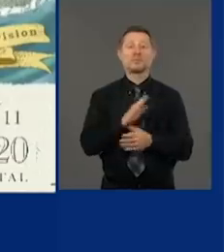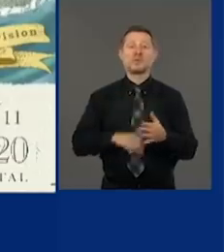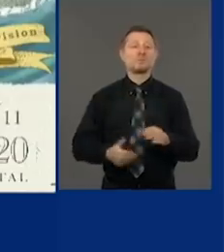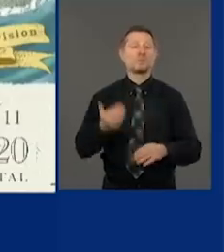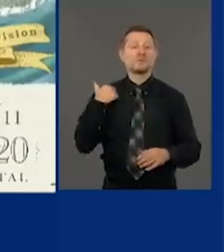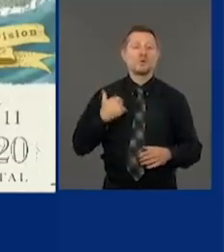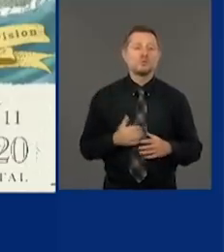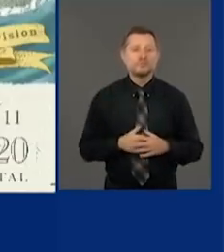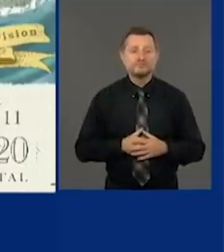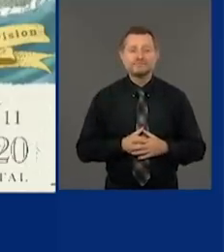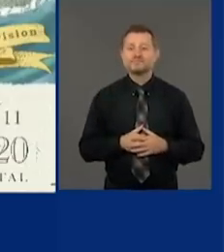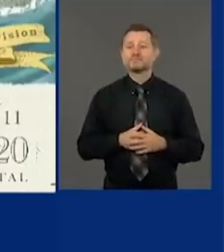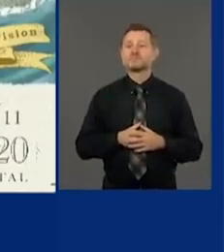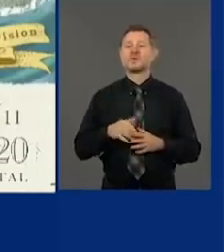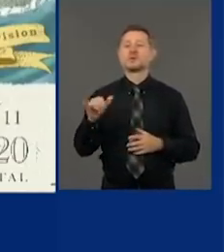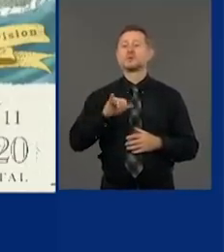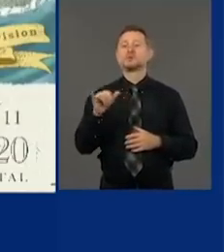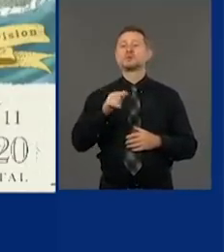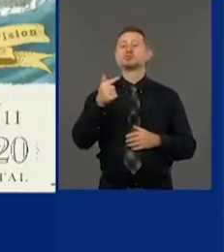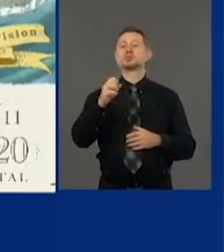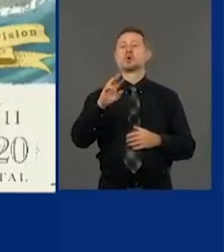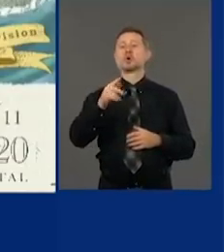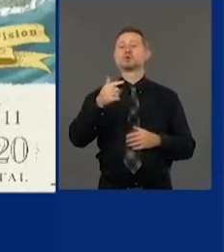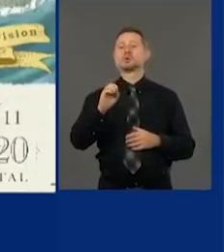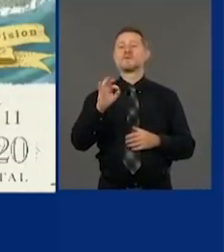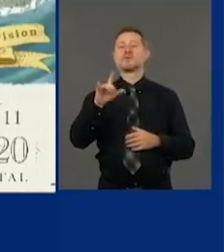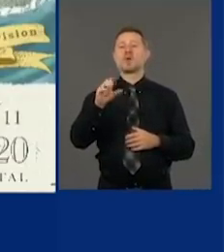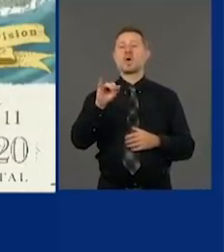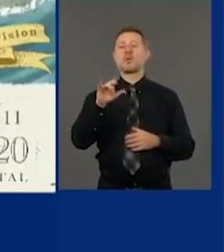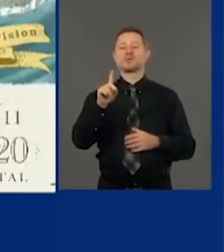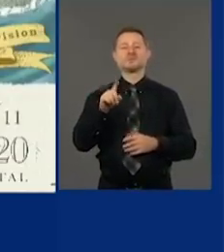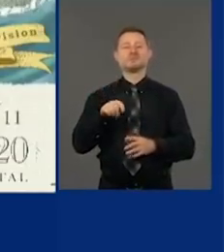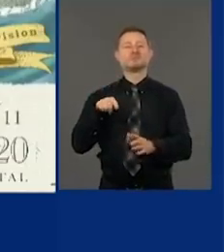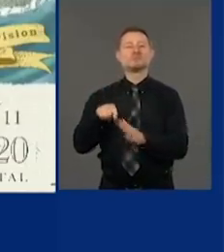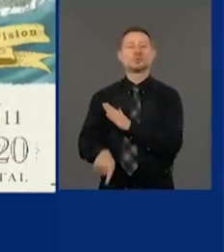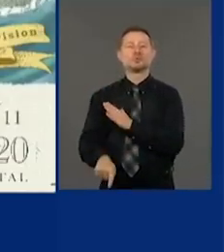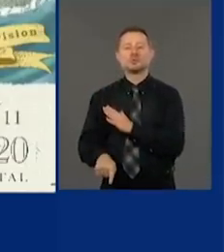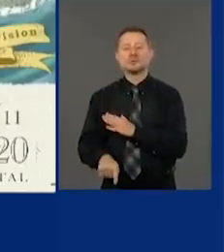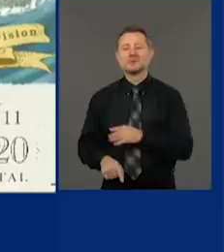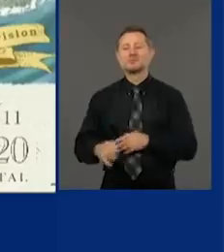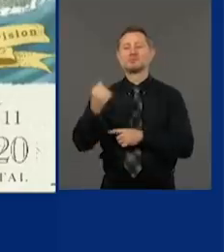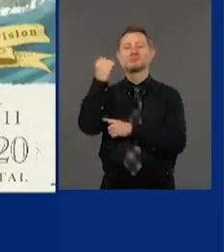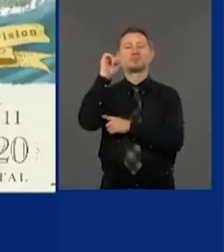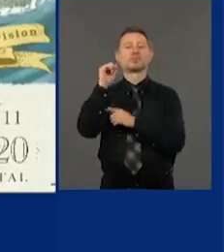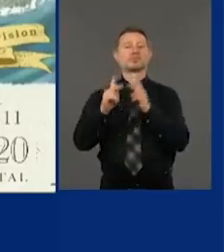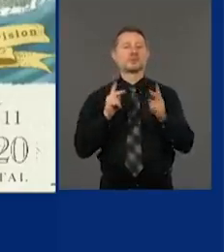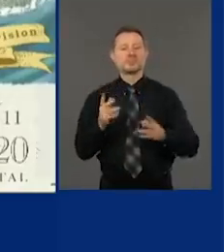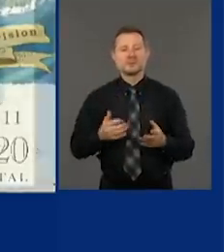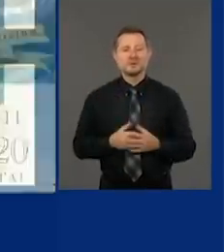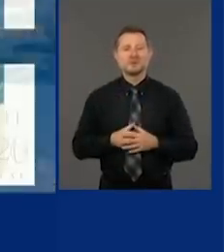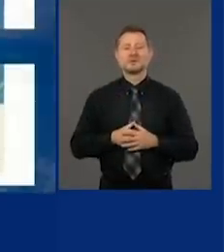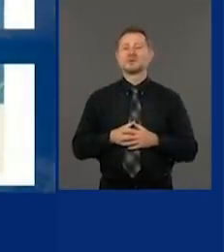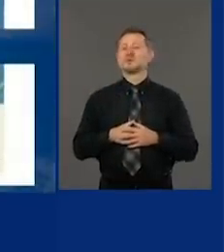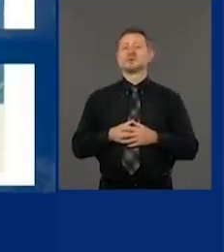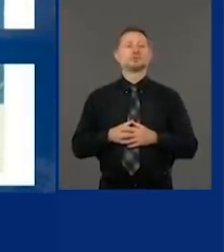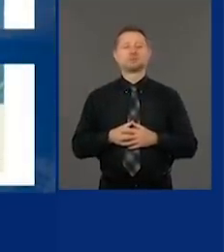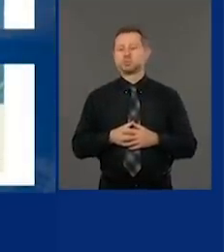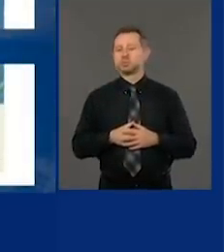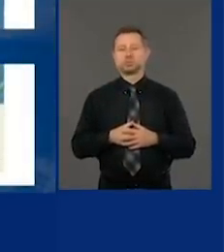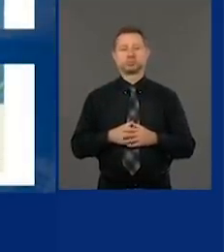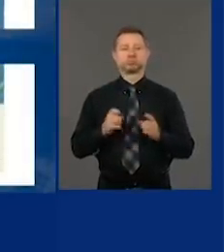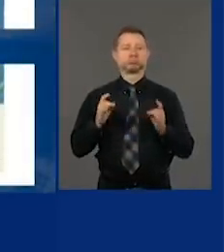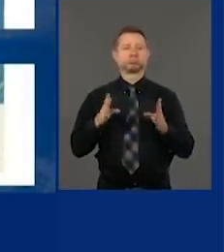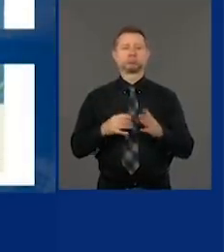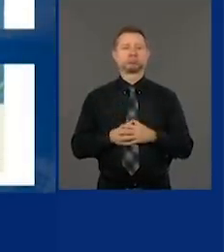Floyd murder, racial tension, protests, even worse than it was. So,